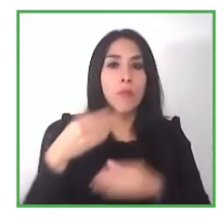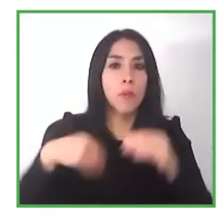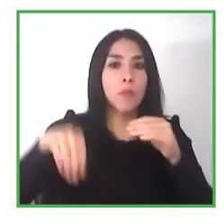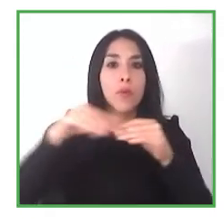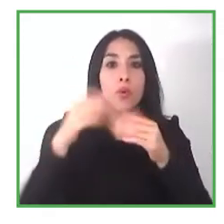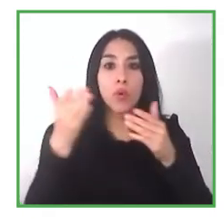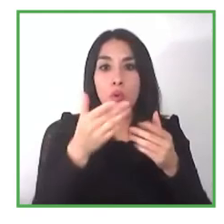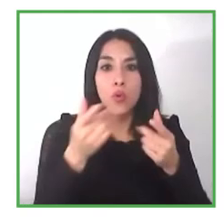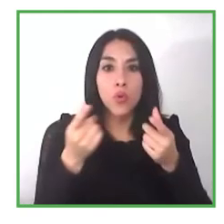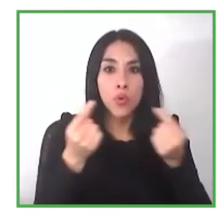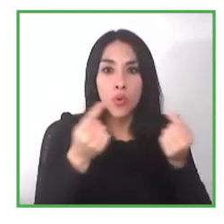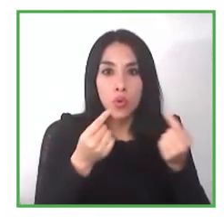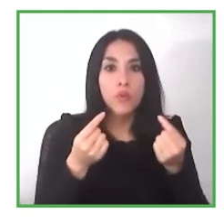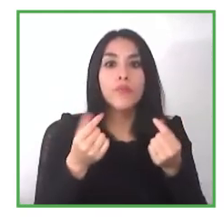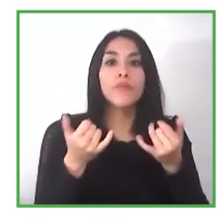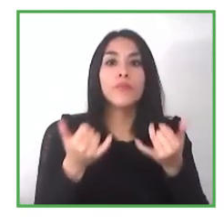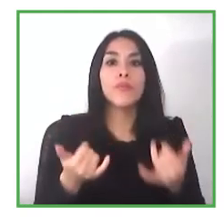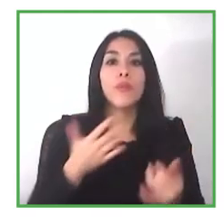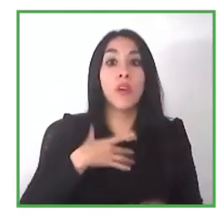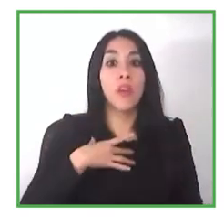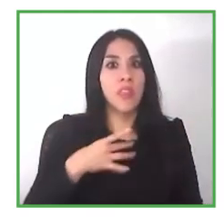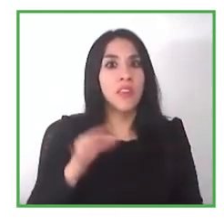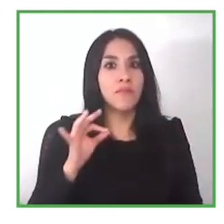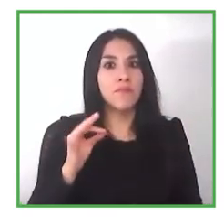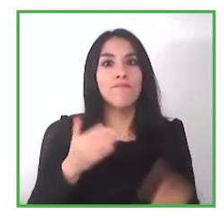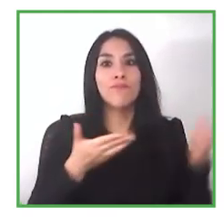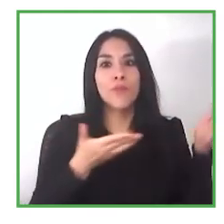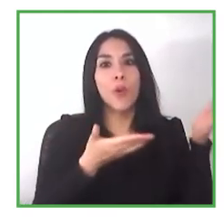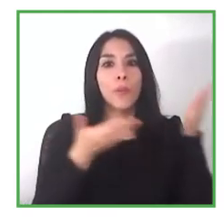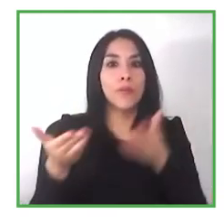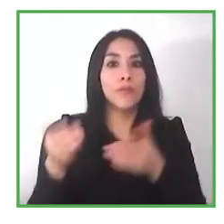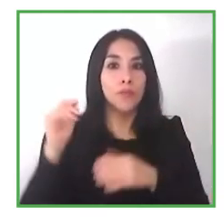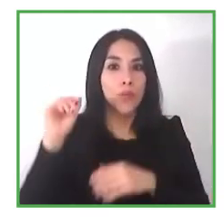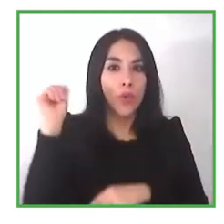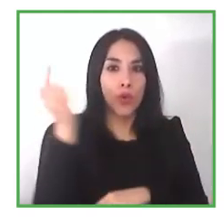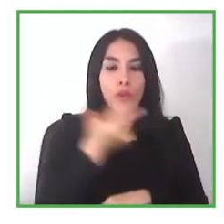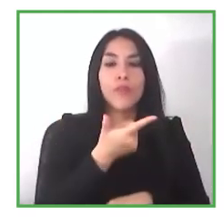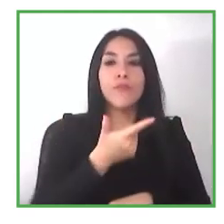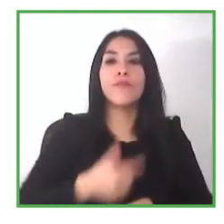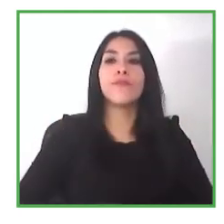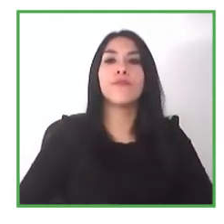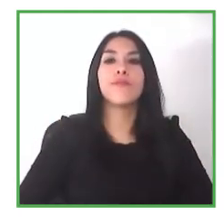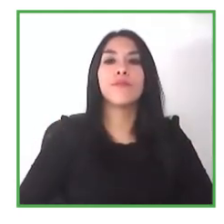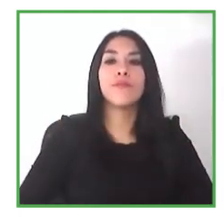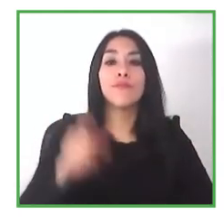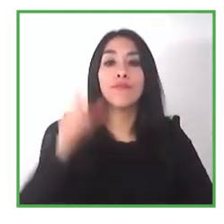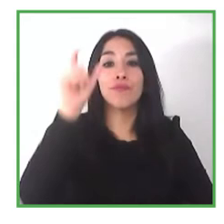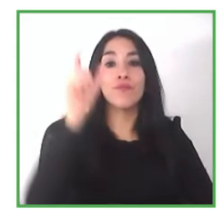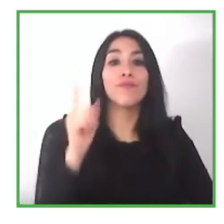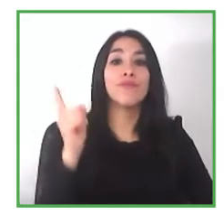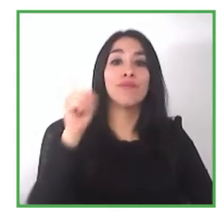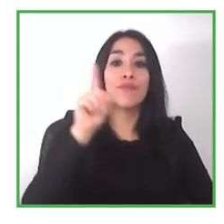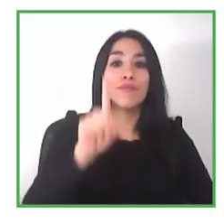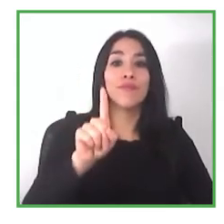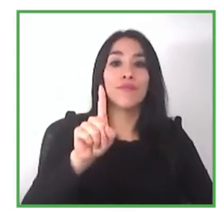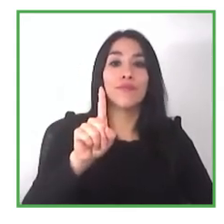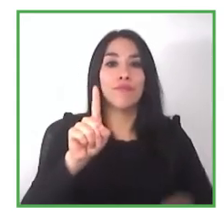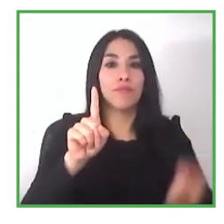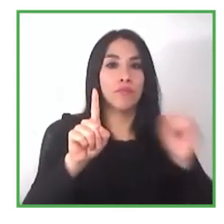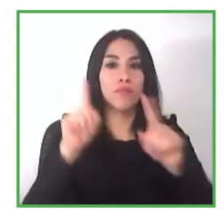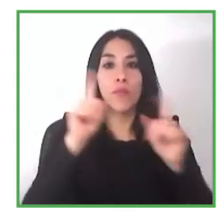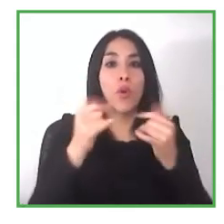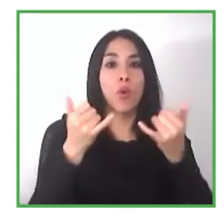especially our expositors. Hello everyone, particularly thanks to our